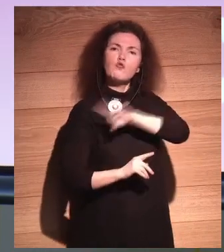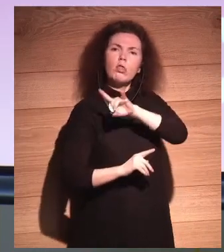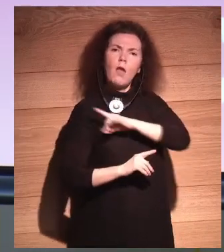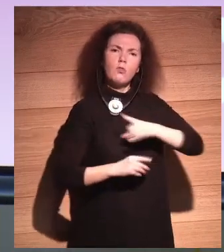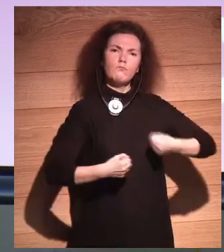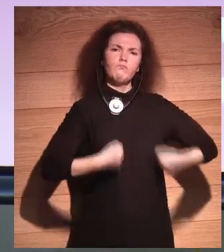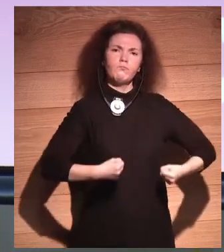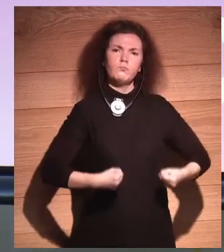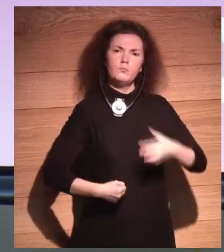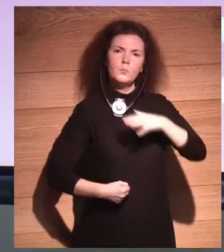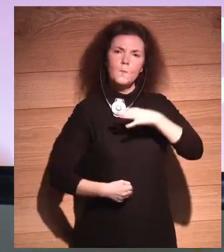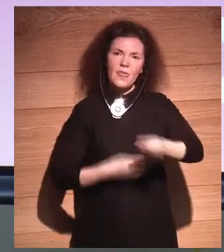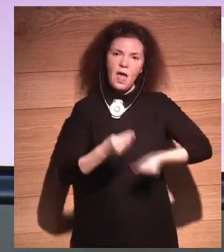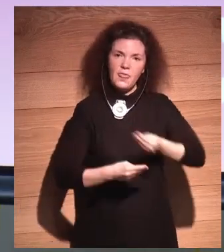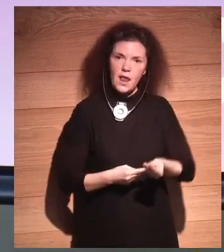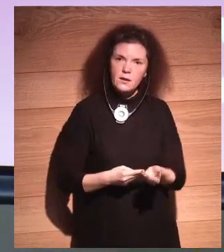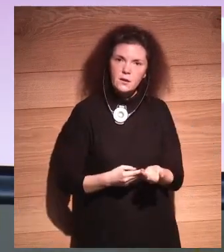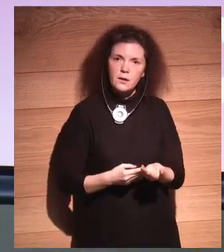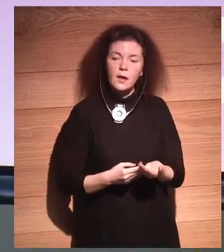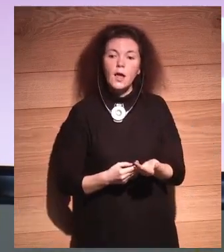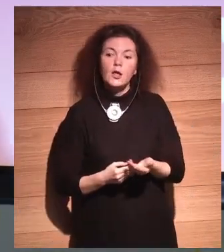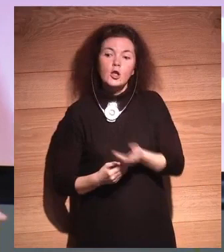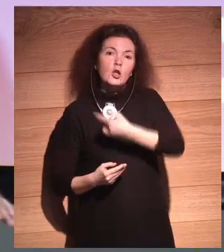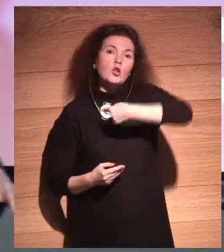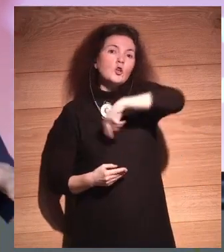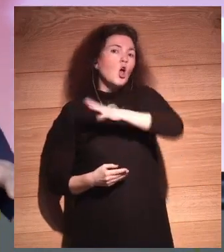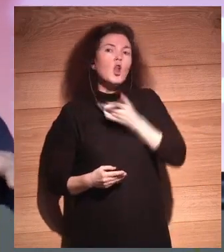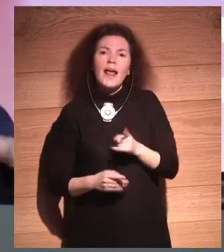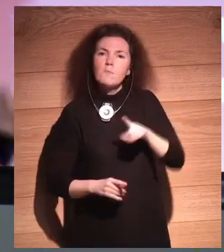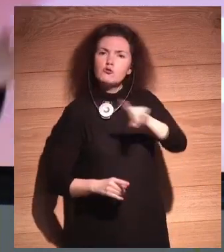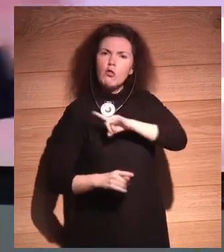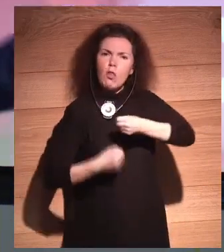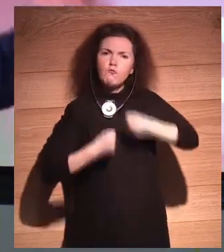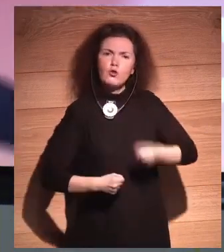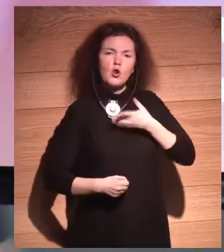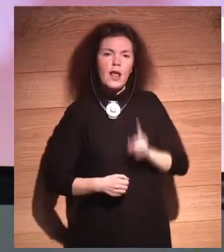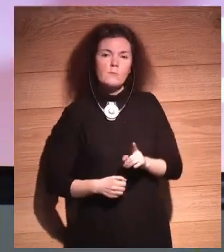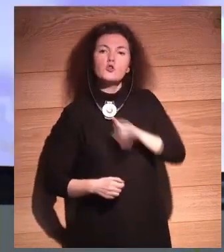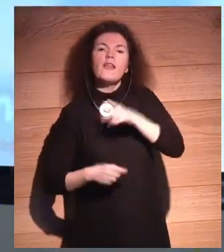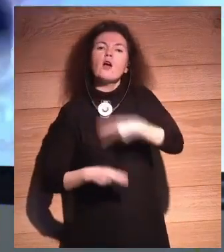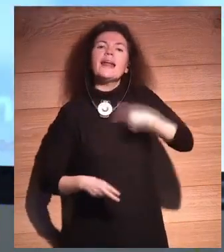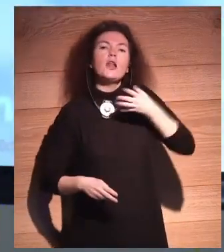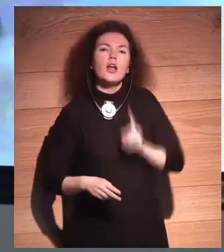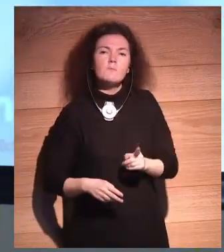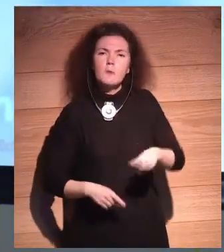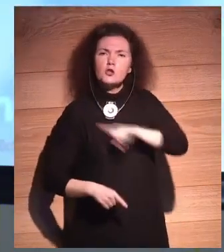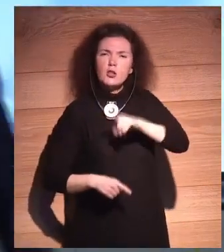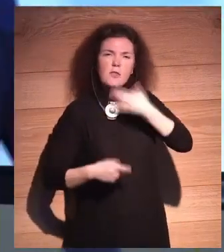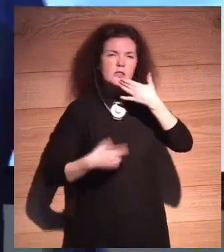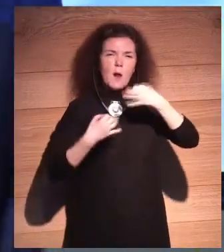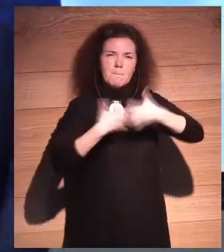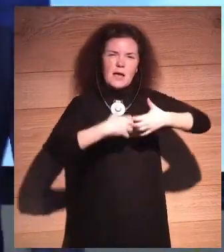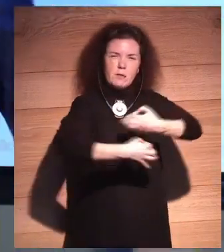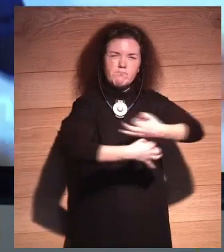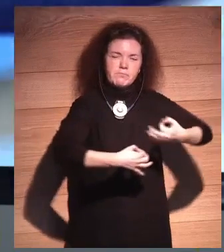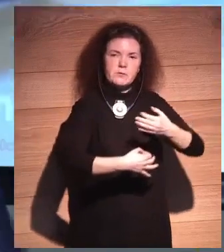And God knows we don't want super soldiers. We don't want any soldiers, but we don't want super soldiers. I mean, this technology has no